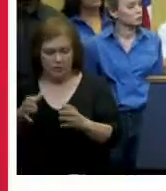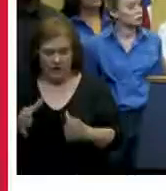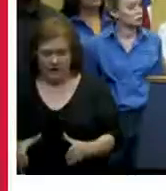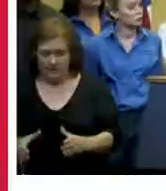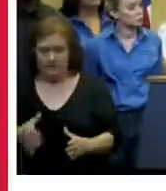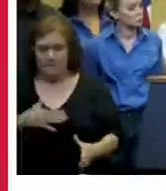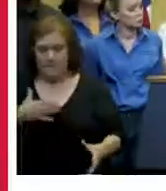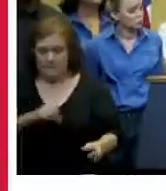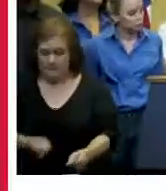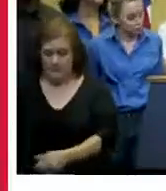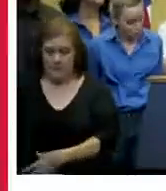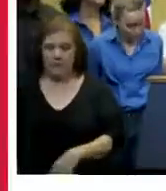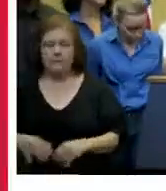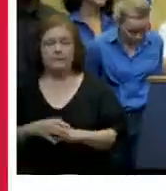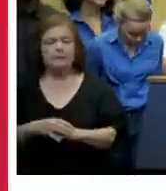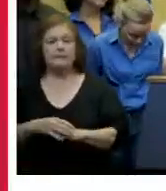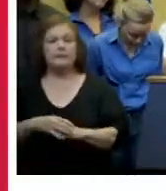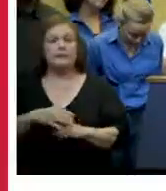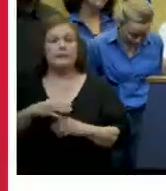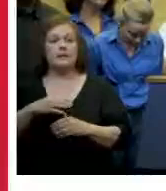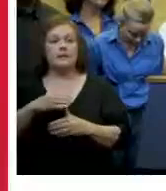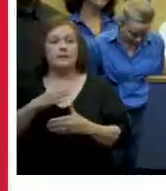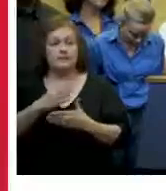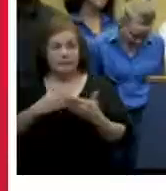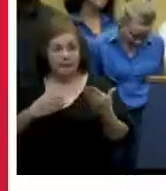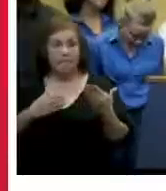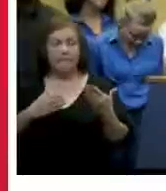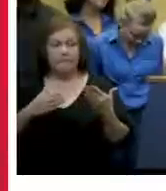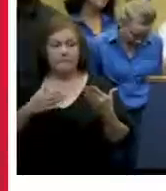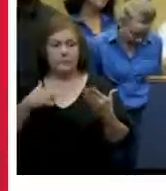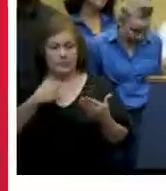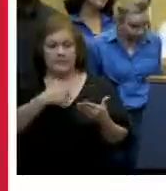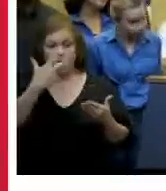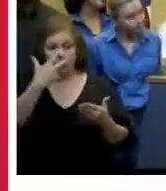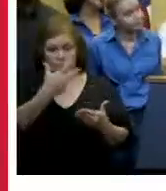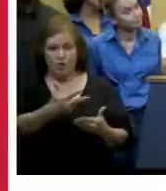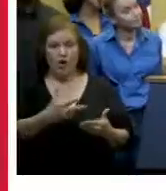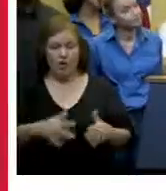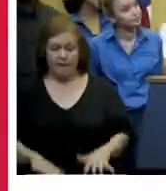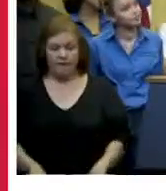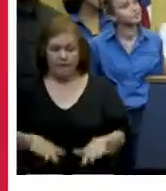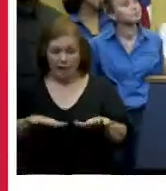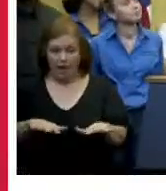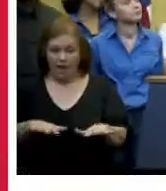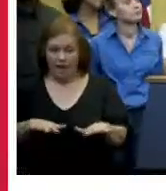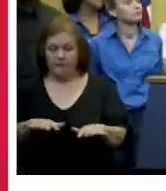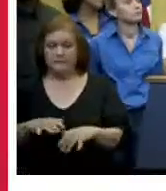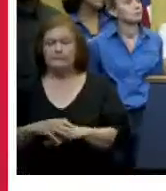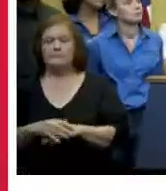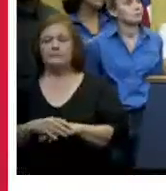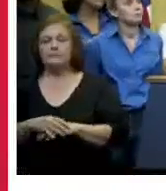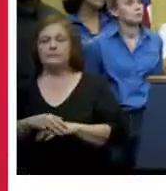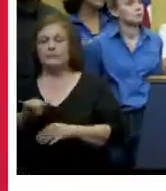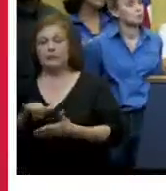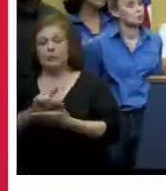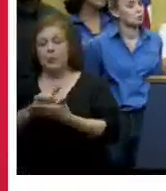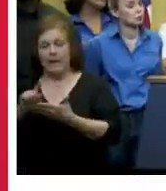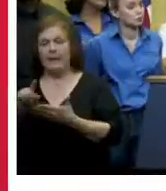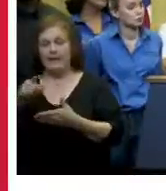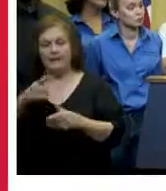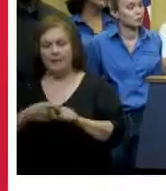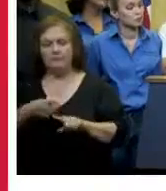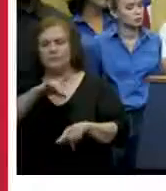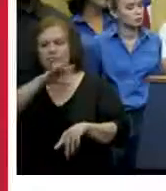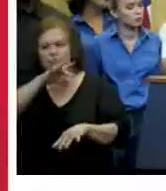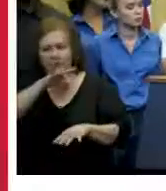unfortunately some persons flooded earlier this week we are asking that they do not put their flood